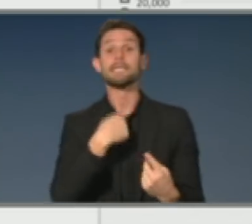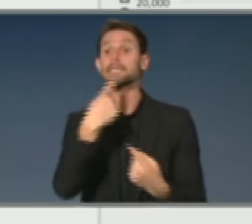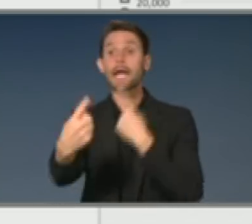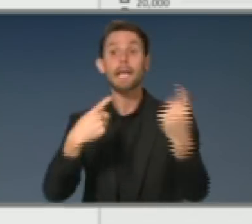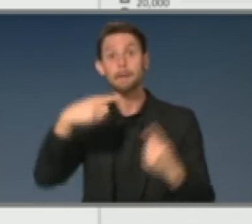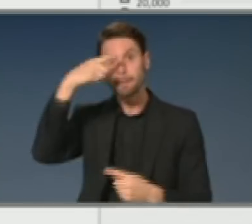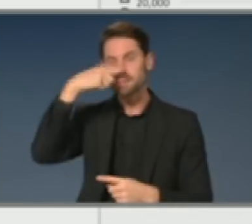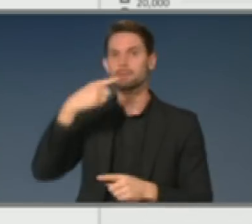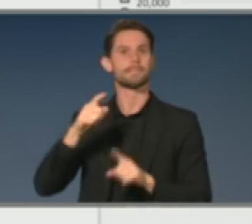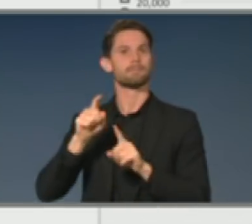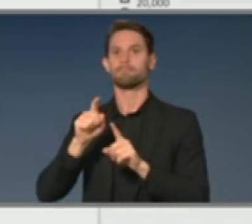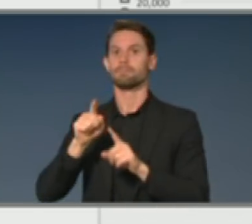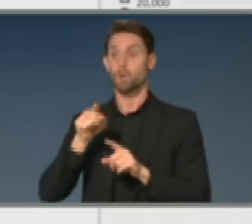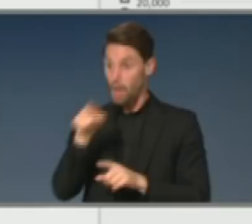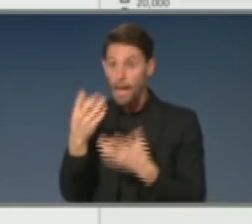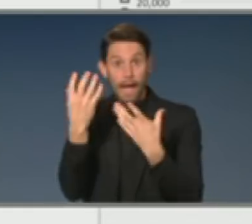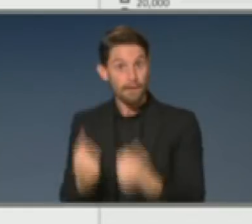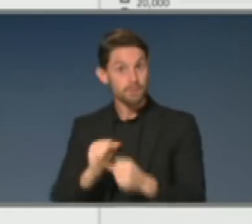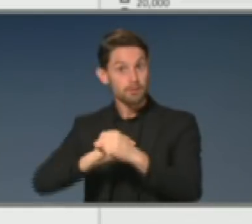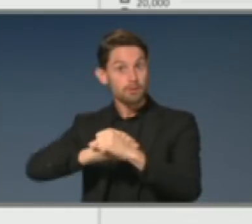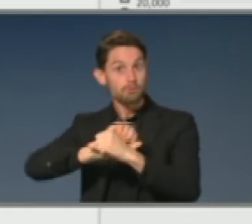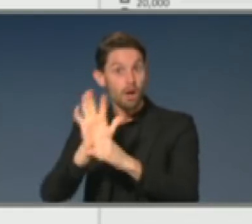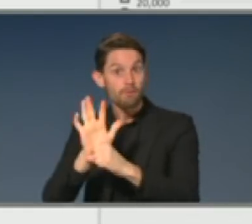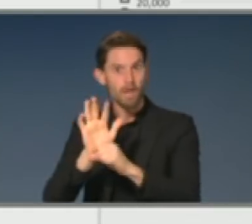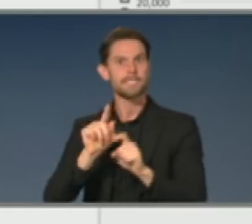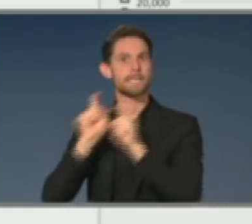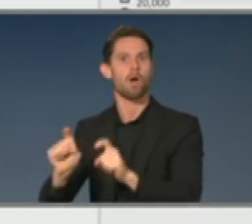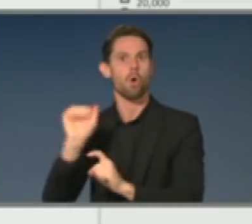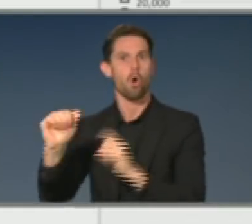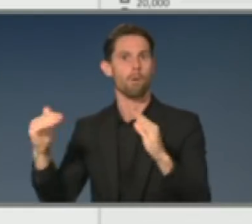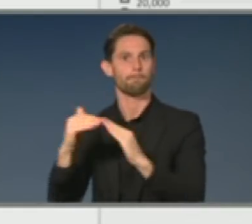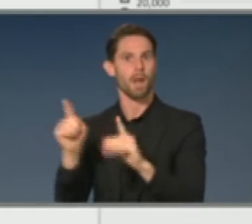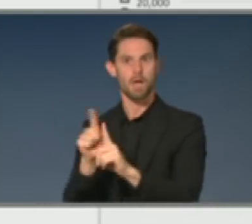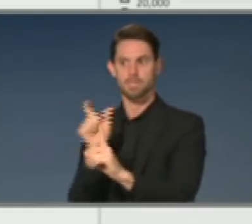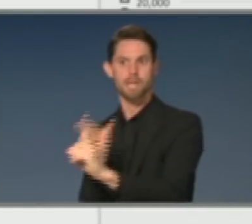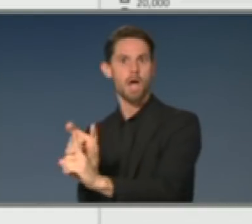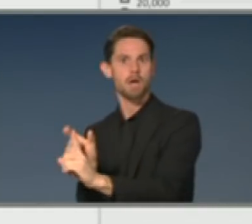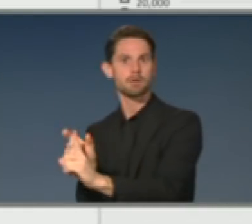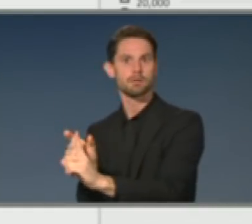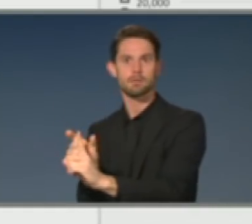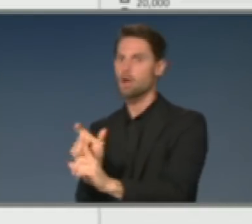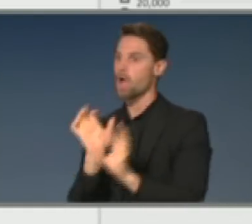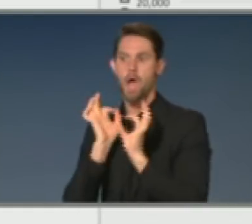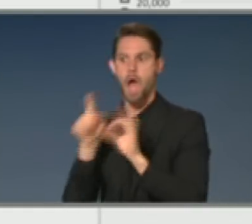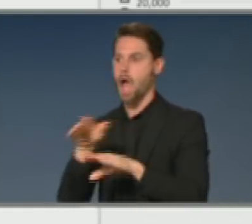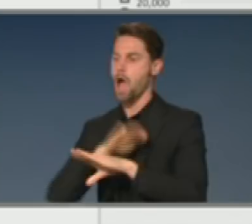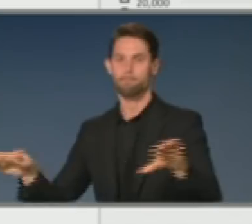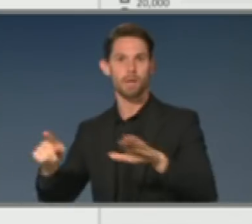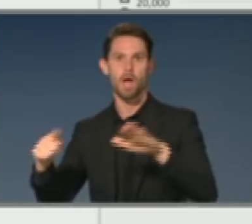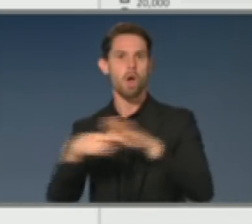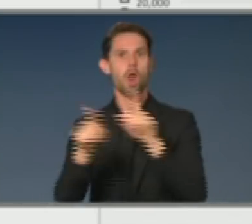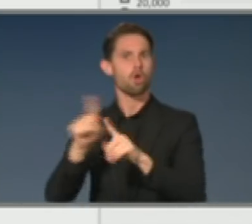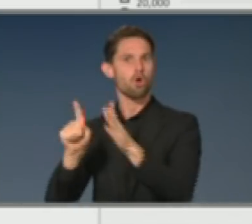Detect a case, isolate them, either in the home, in a hospital, make sure they don't spread, and quarantine